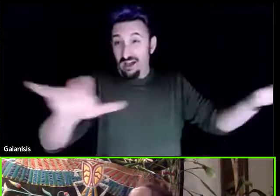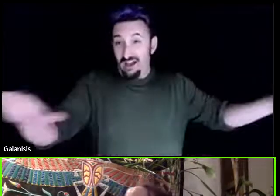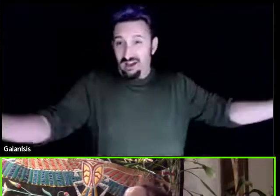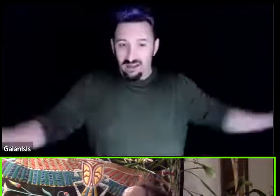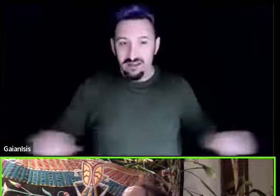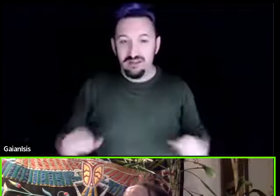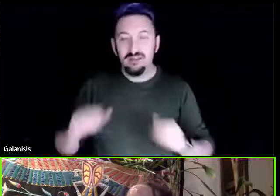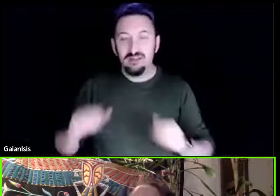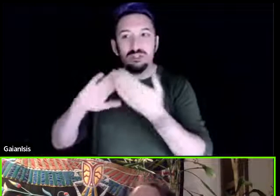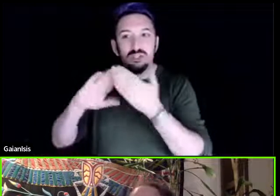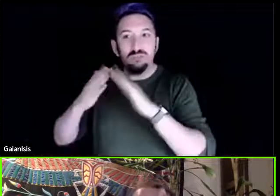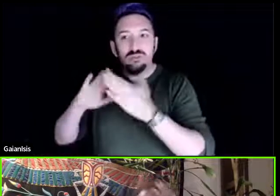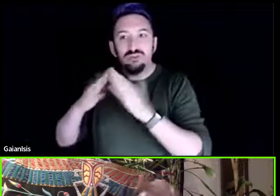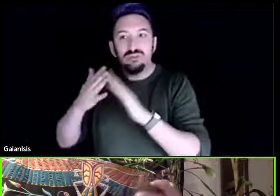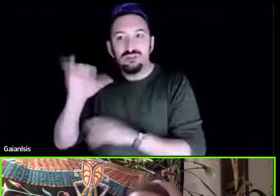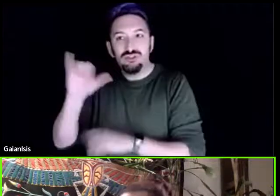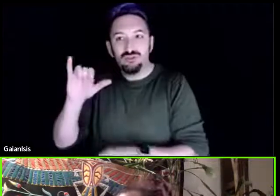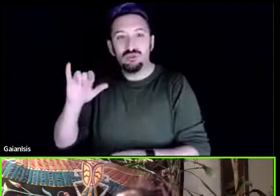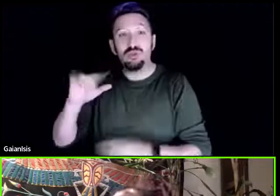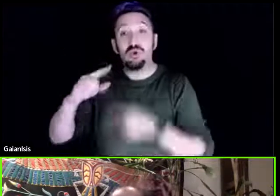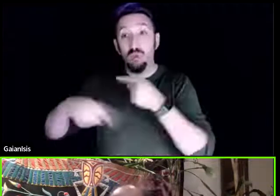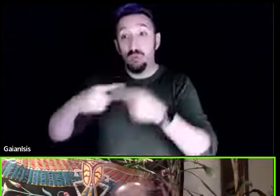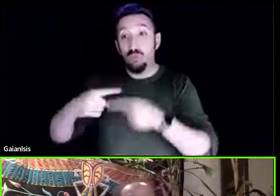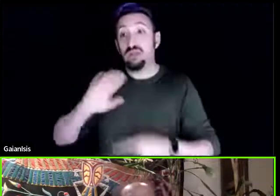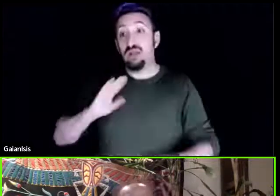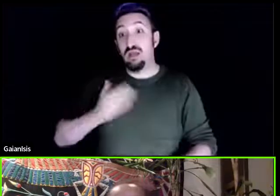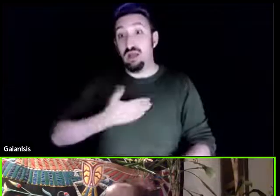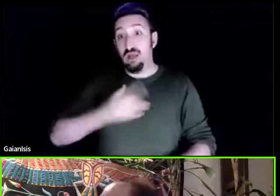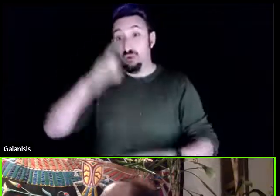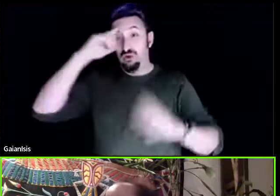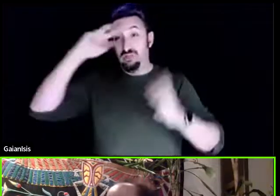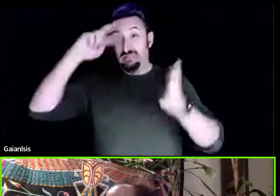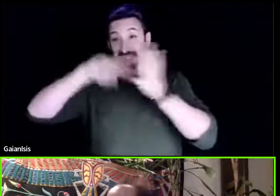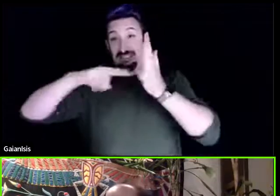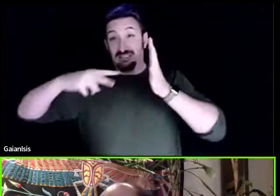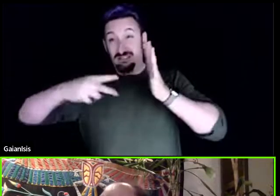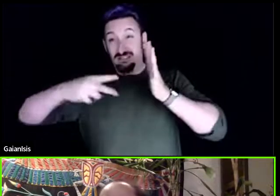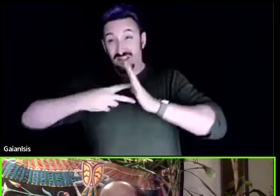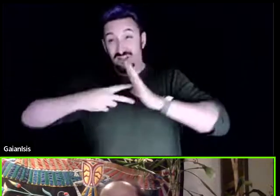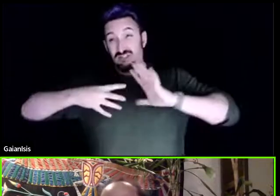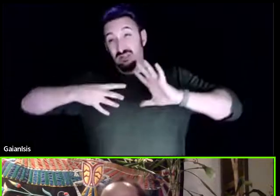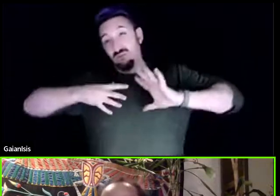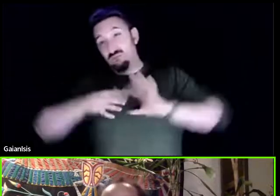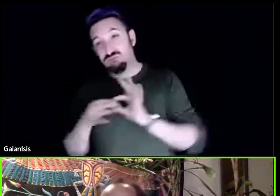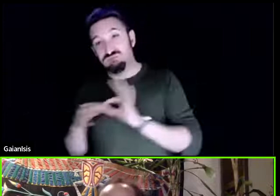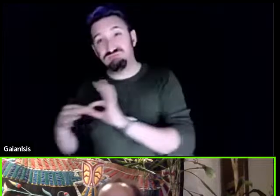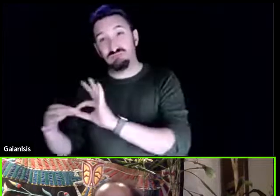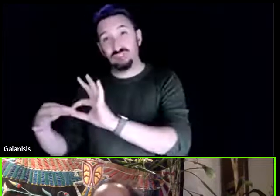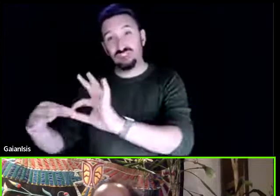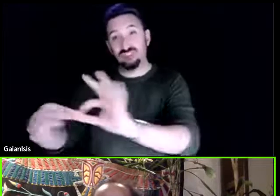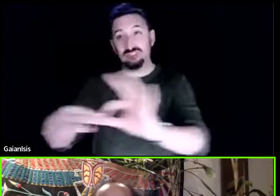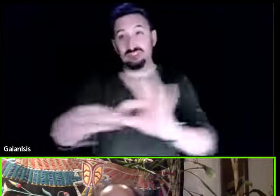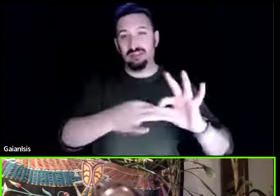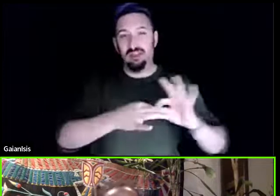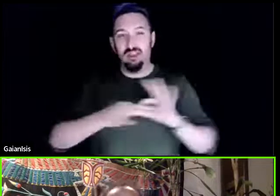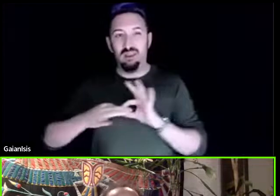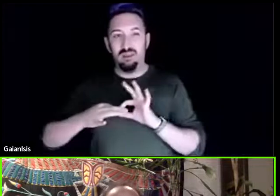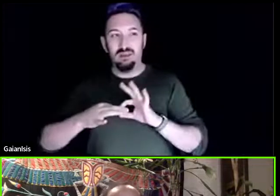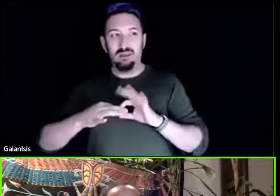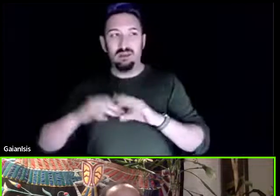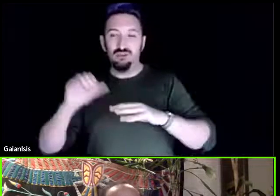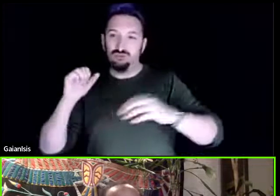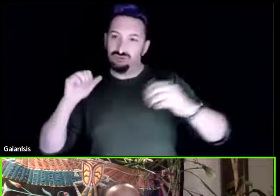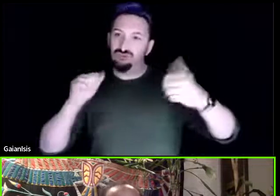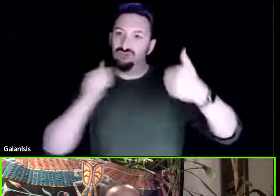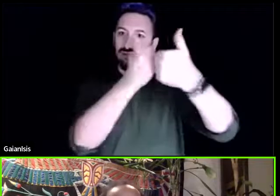and you can stare down those tanks um i'm only hoping that my people see that